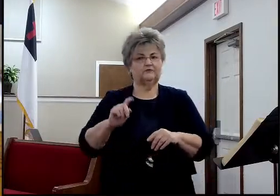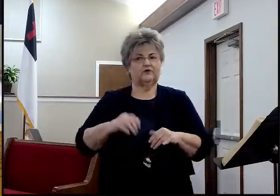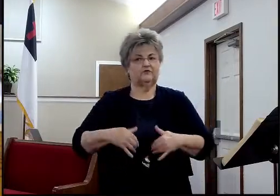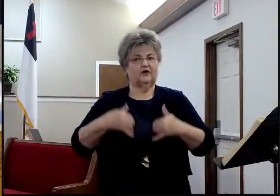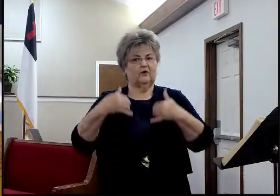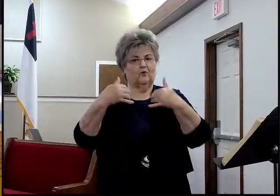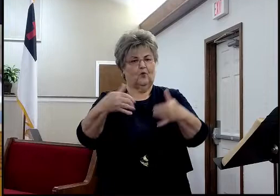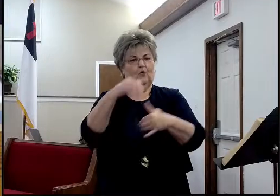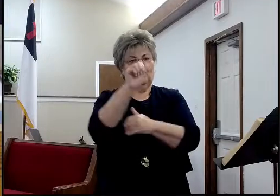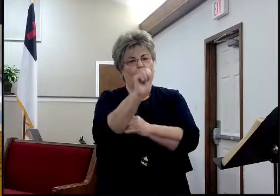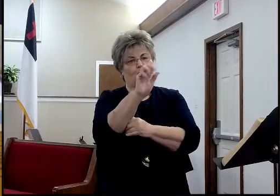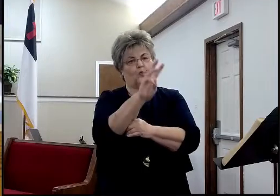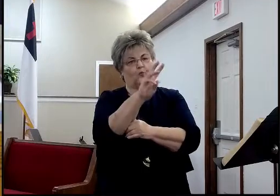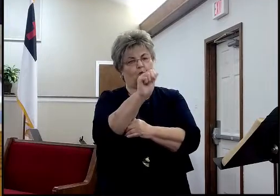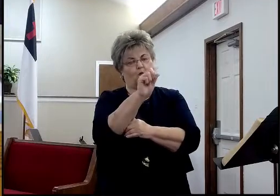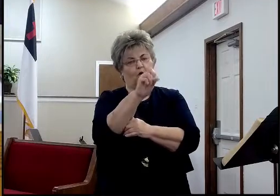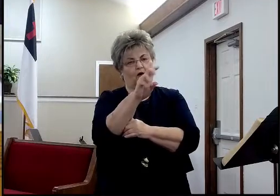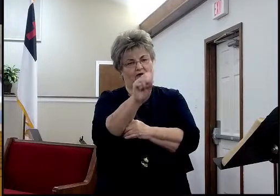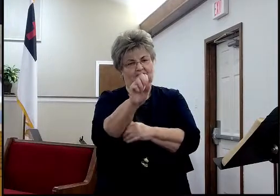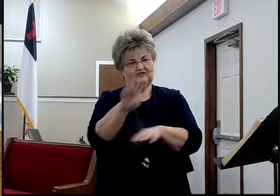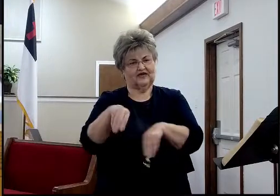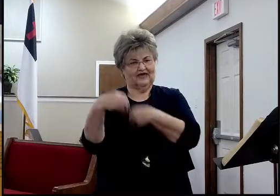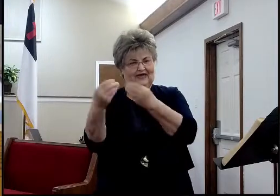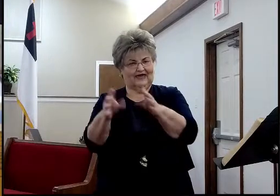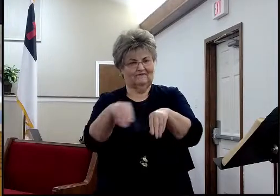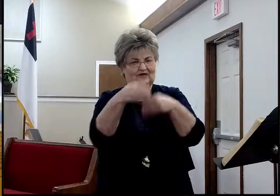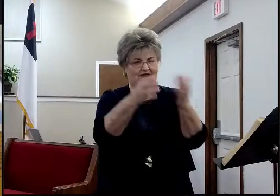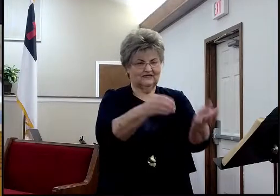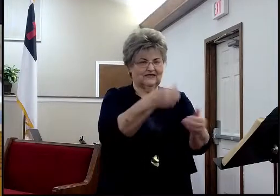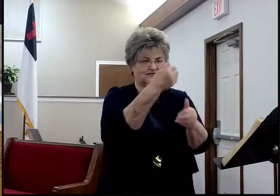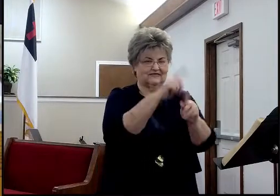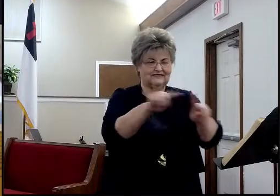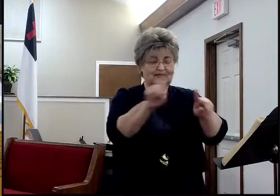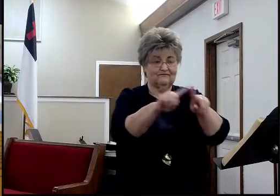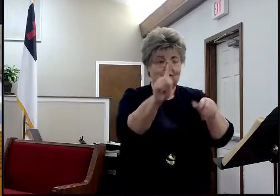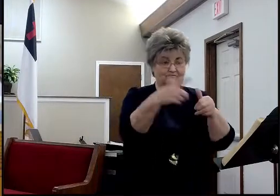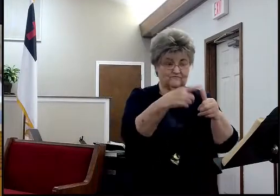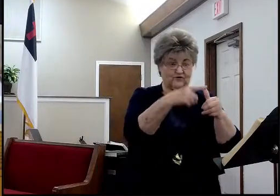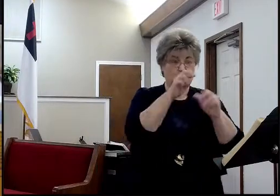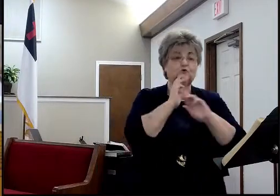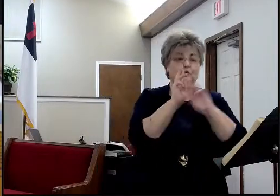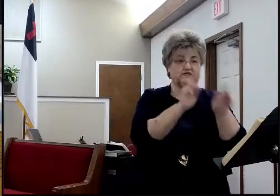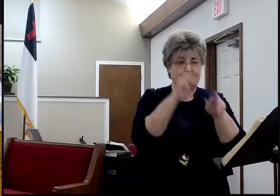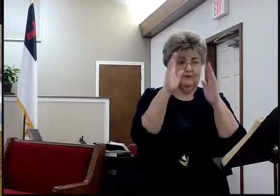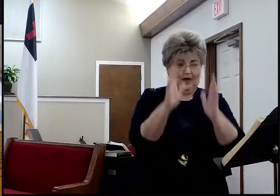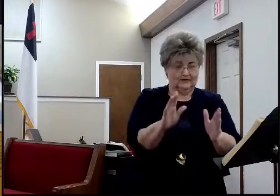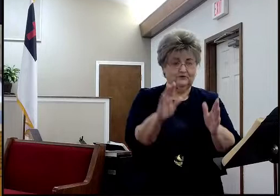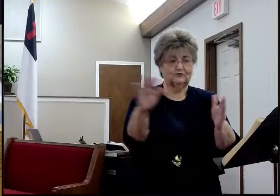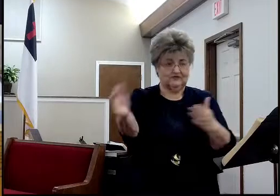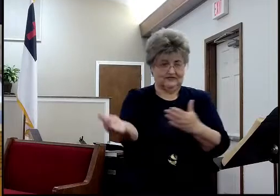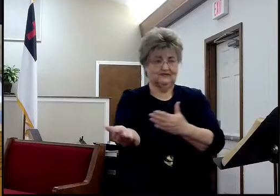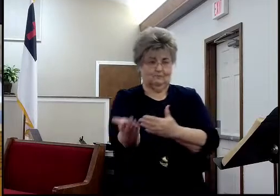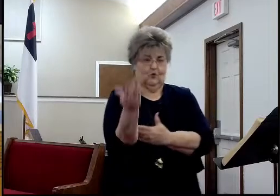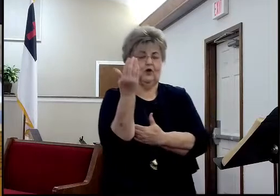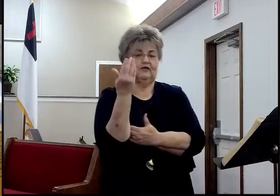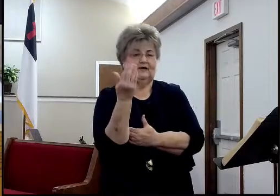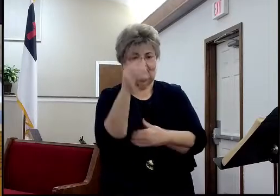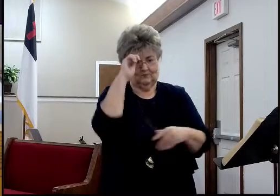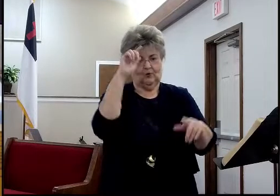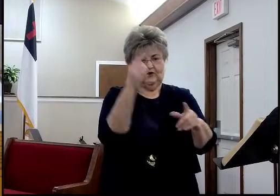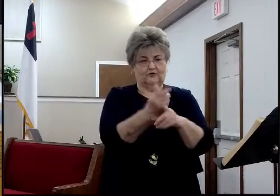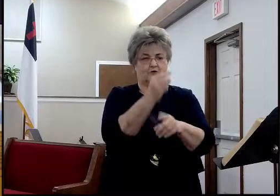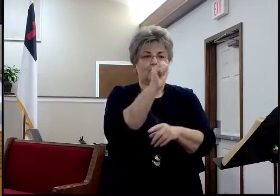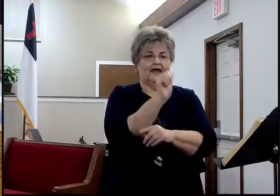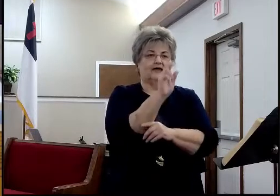this morning. This one is the Servant of Justice Award. It has the Gray Forest patch. We stole that from their website. And Brother Austin designed